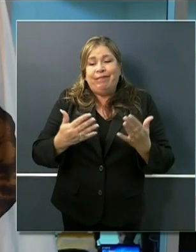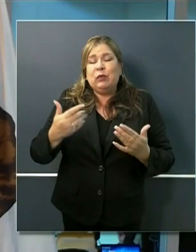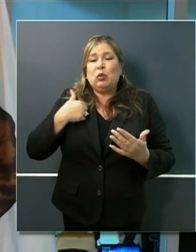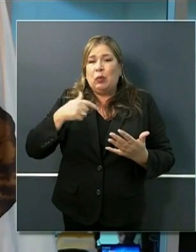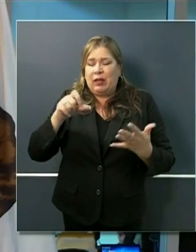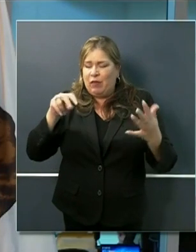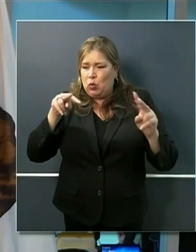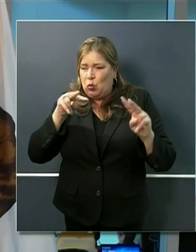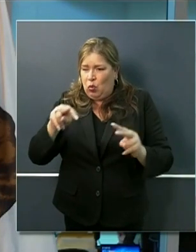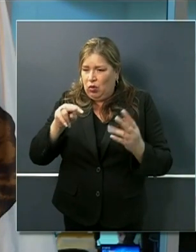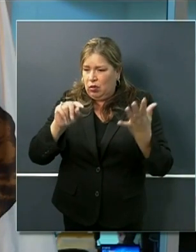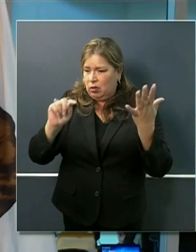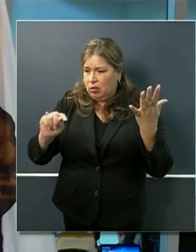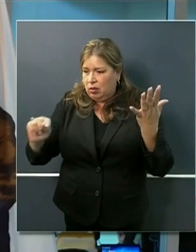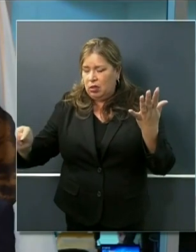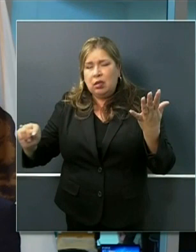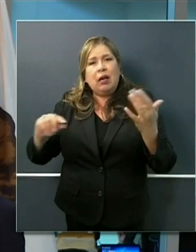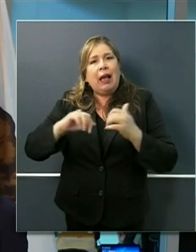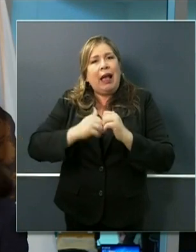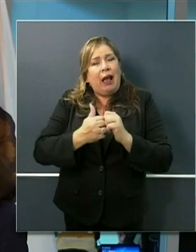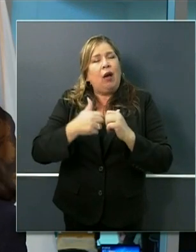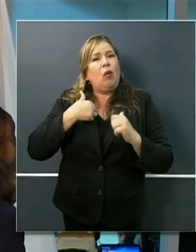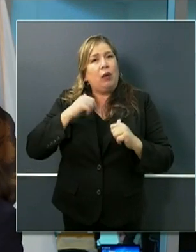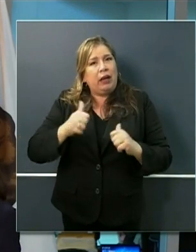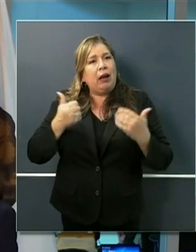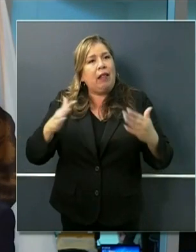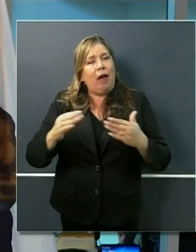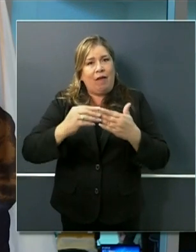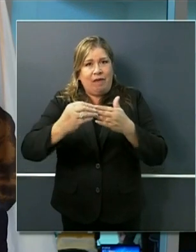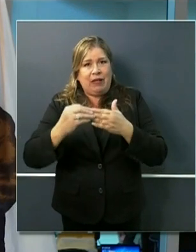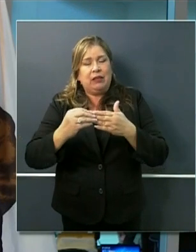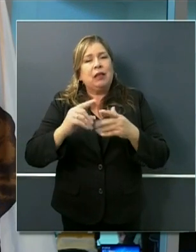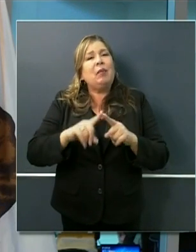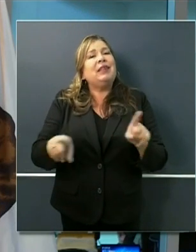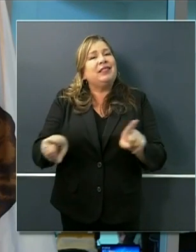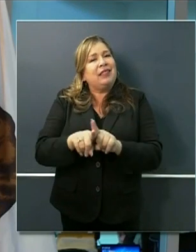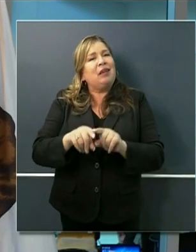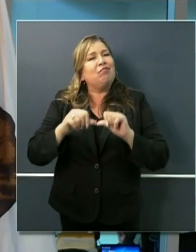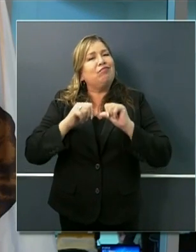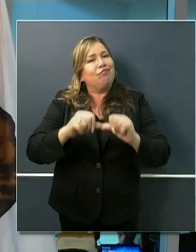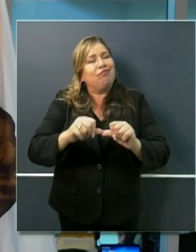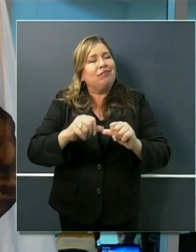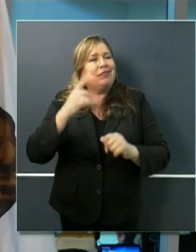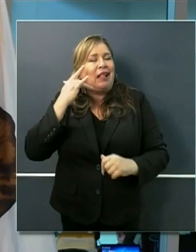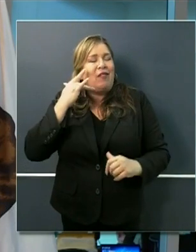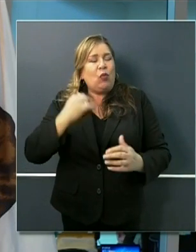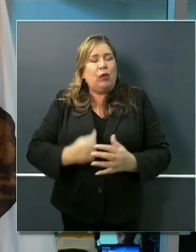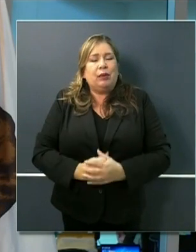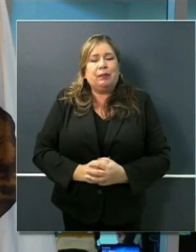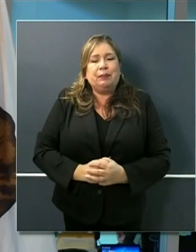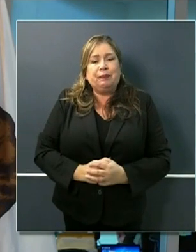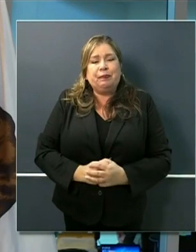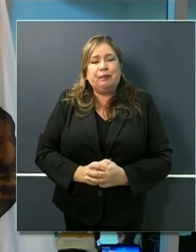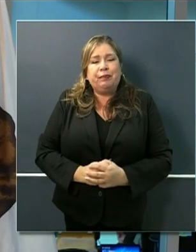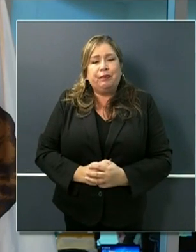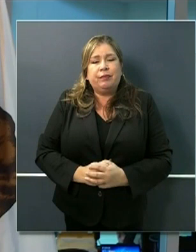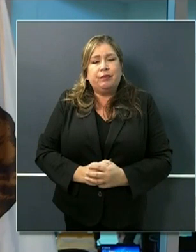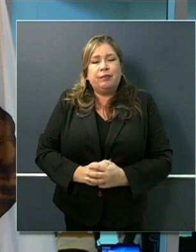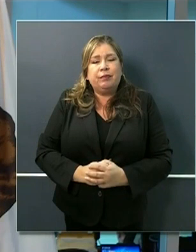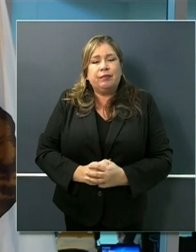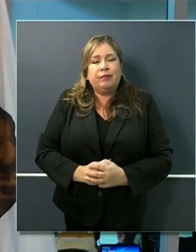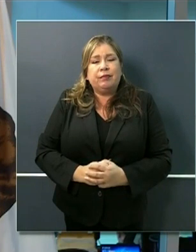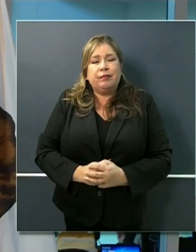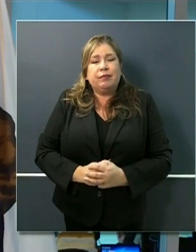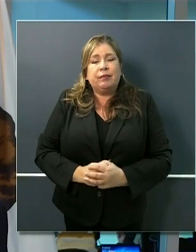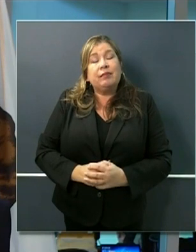moving forward in a way that's sustainable for california i just want to end noting that as the governor